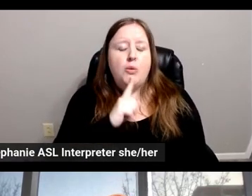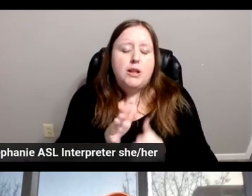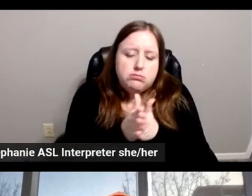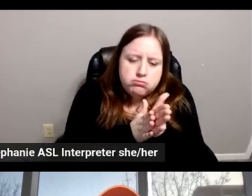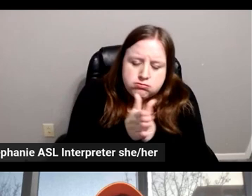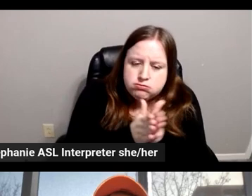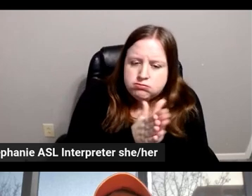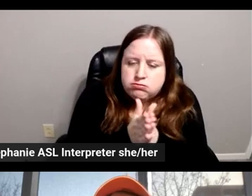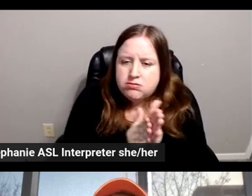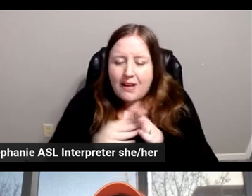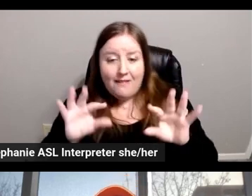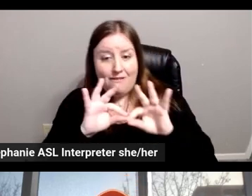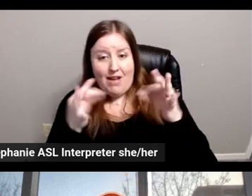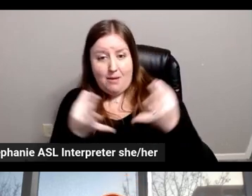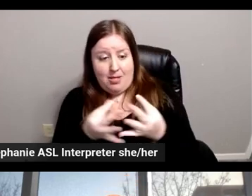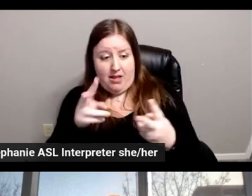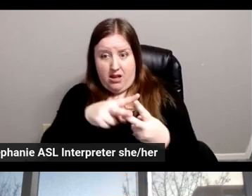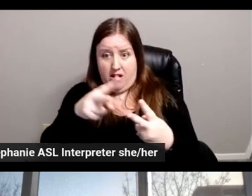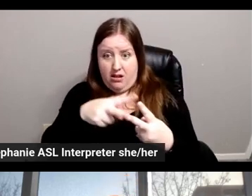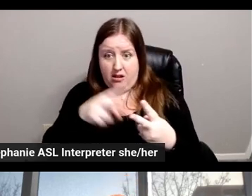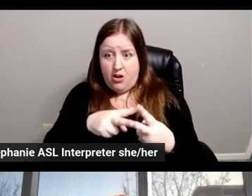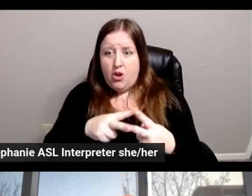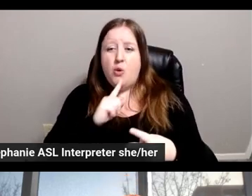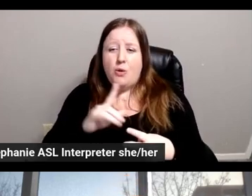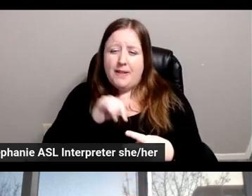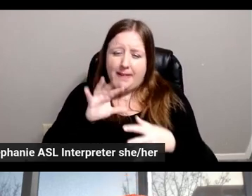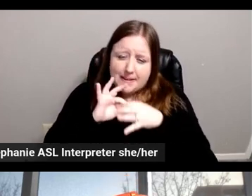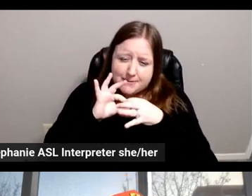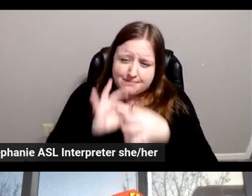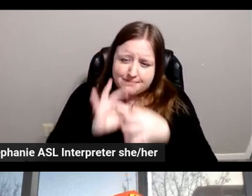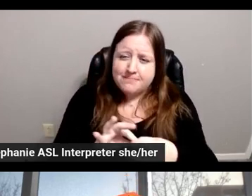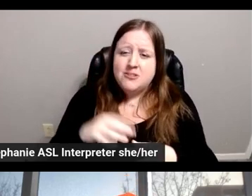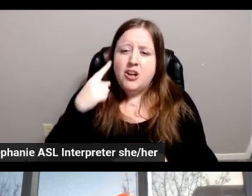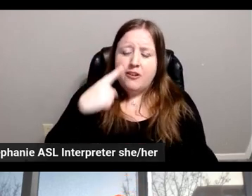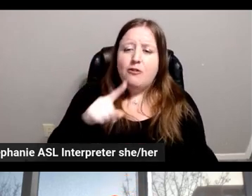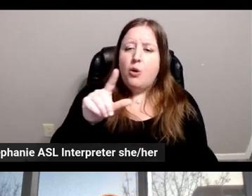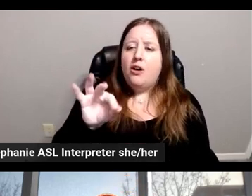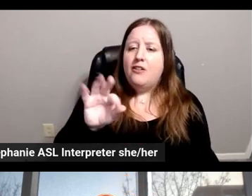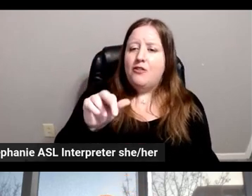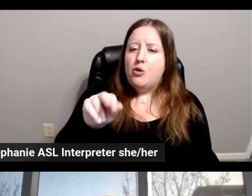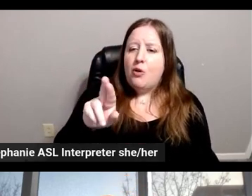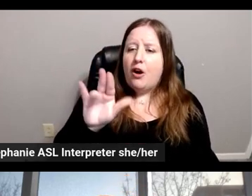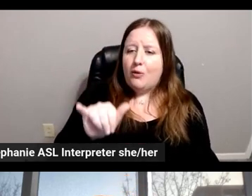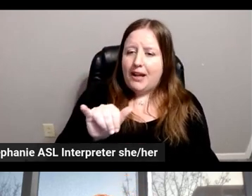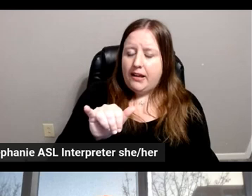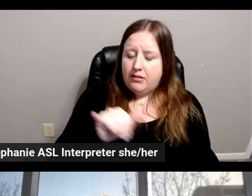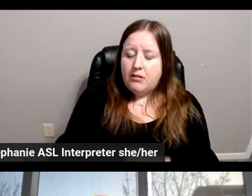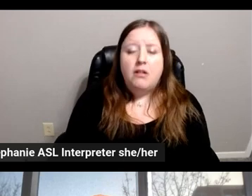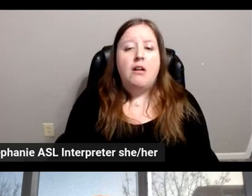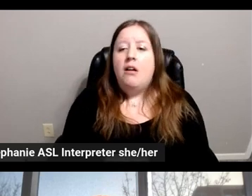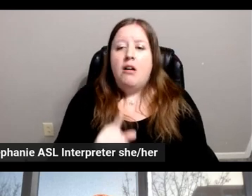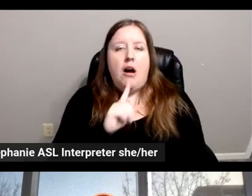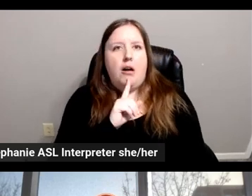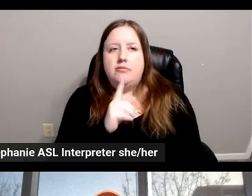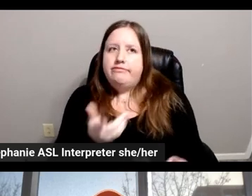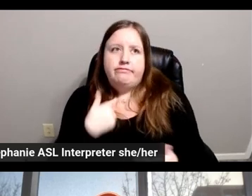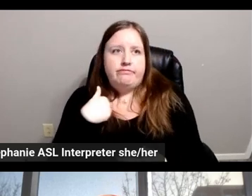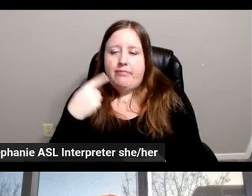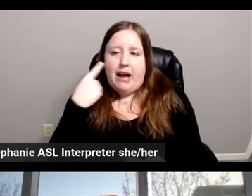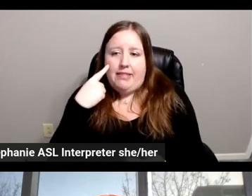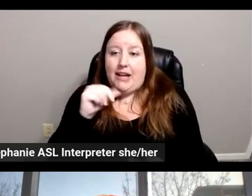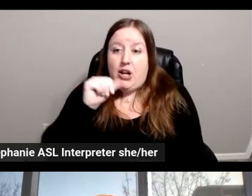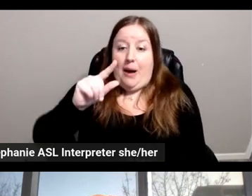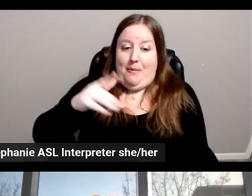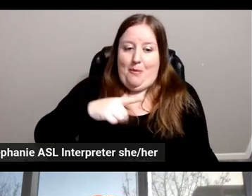family is really the glue between T4Z and the Scuderia Ferrari. I think that I'm pretty sure this is not just